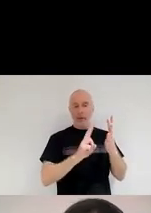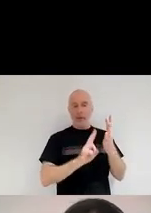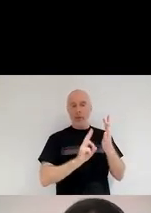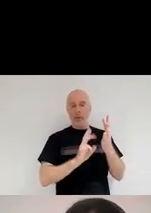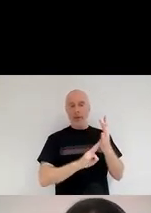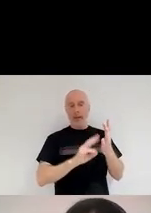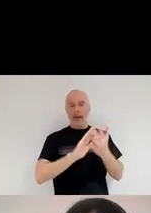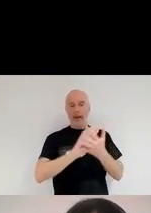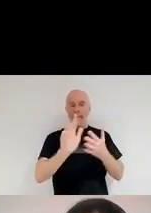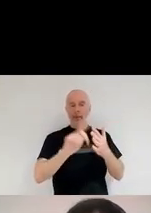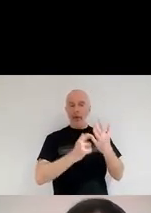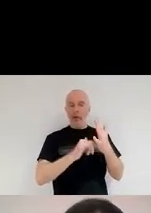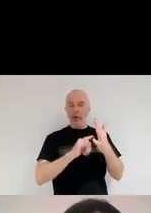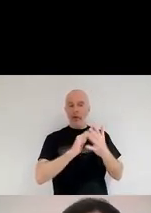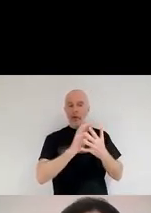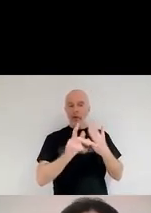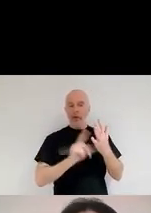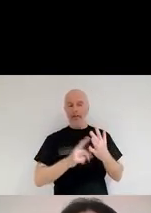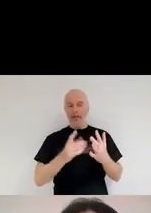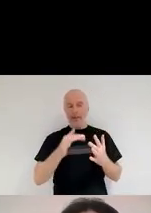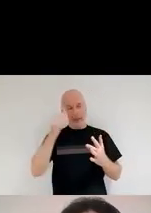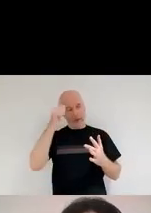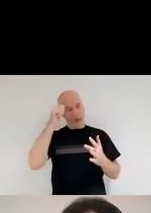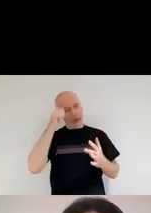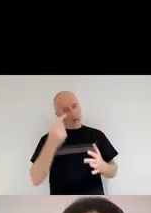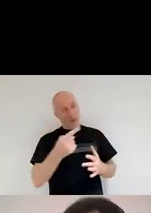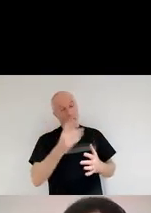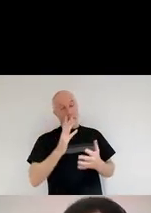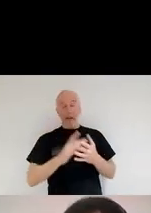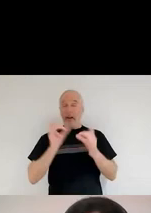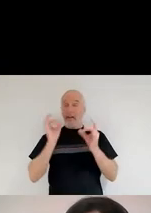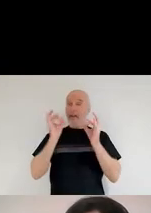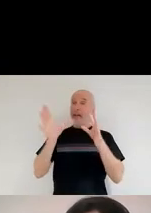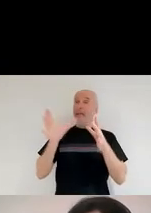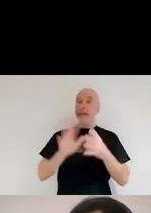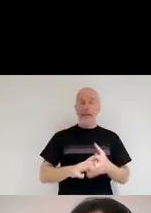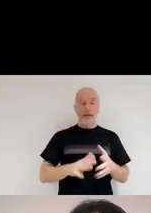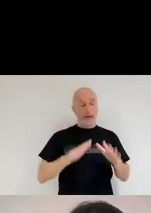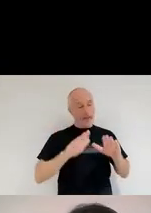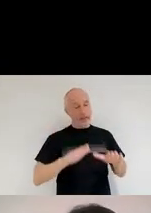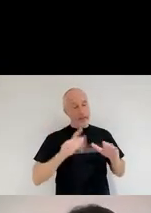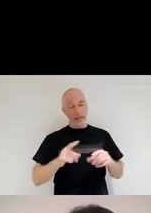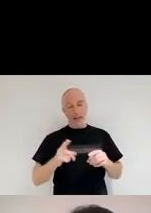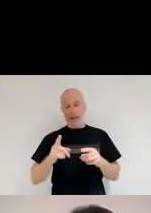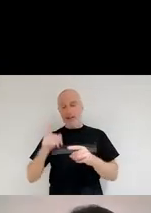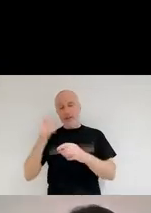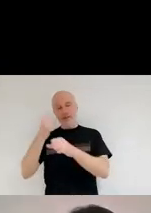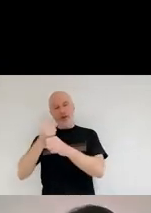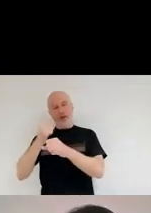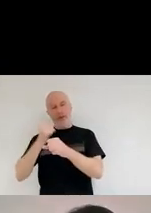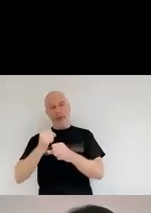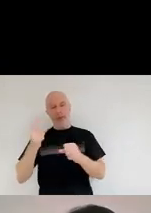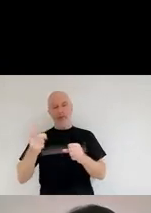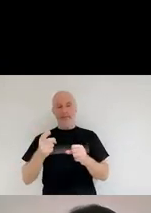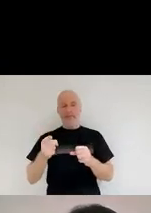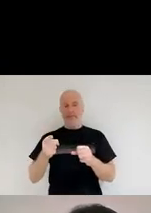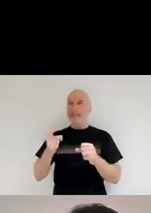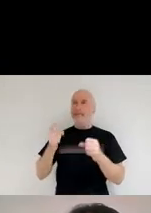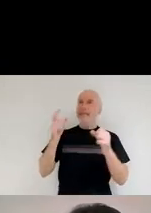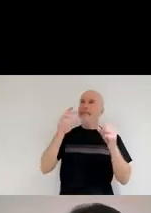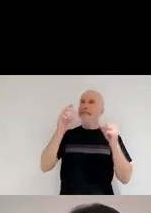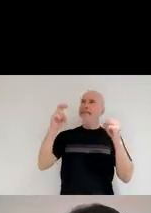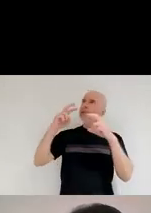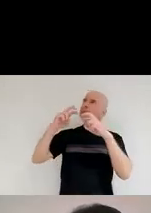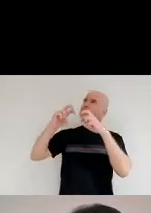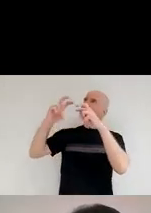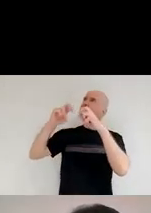you have heard of, one of the most famous British German astronomers. And in the end of the